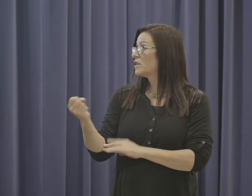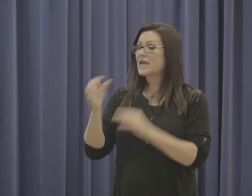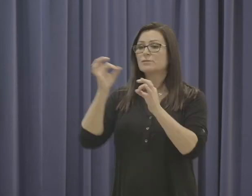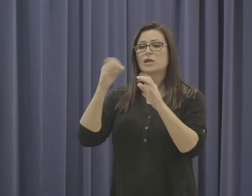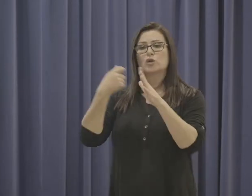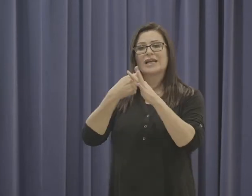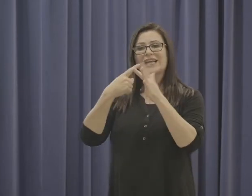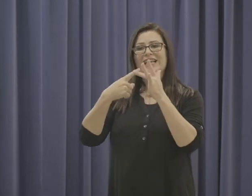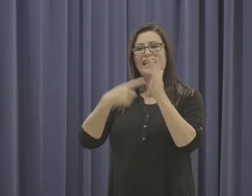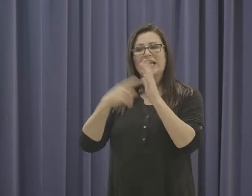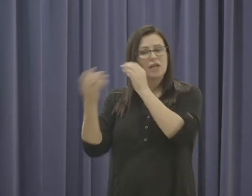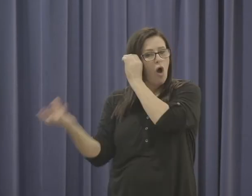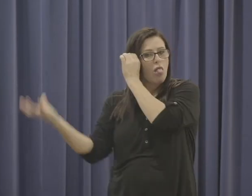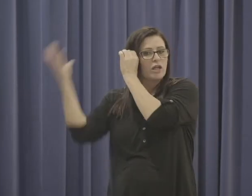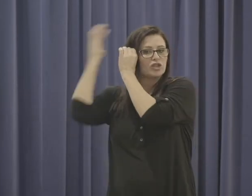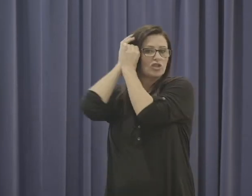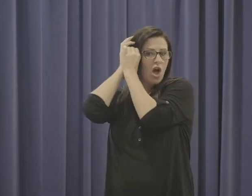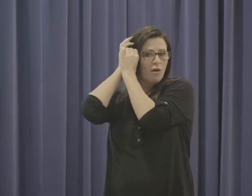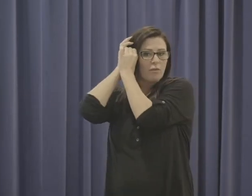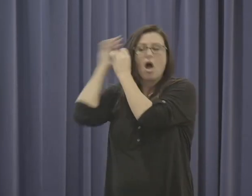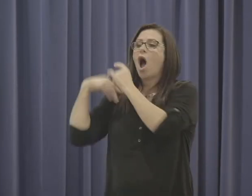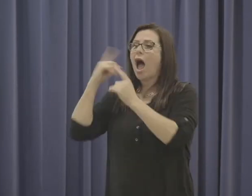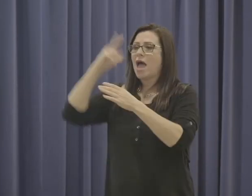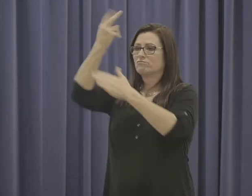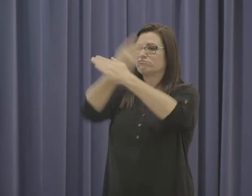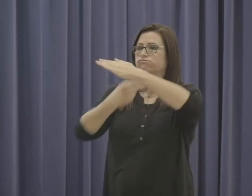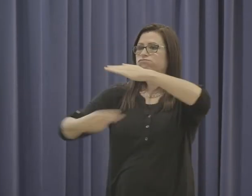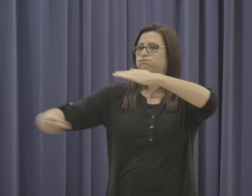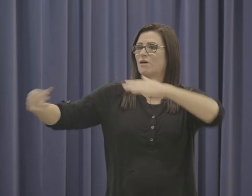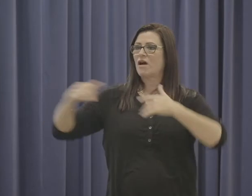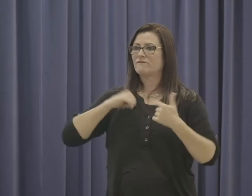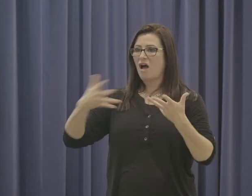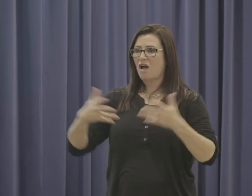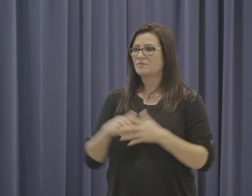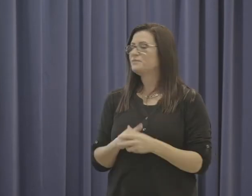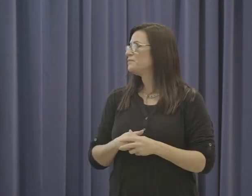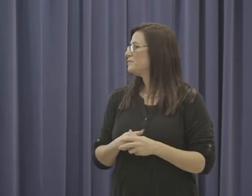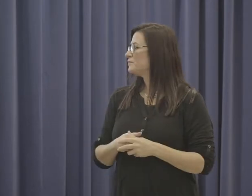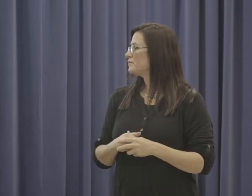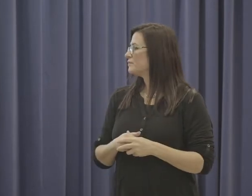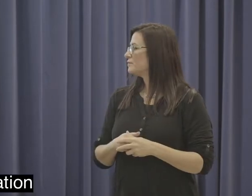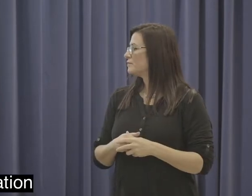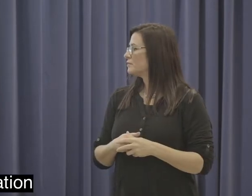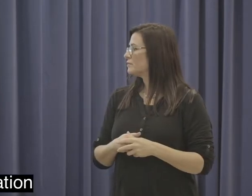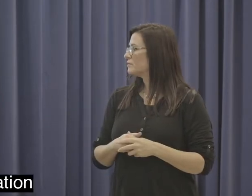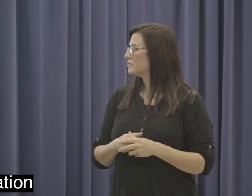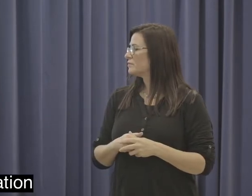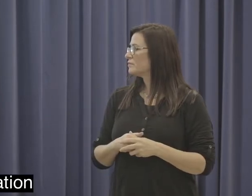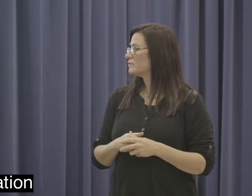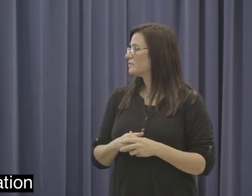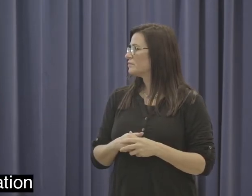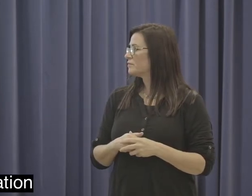aqua kit that goes over it so I can wear it in the water and pull. I've